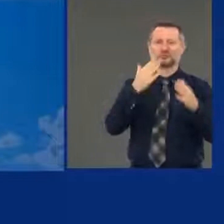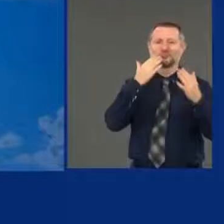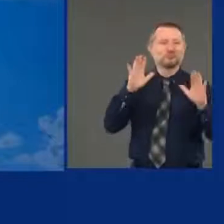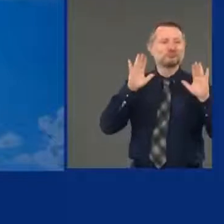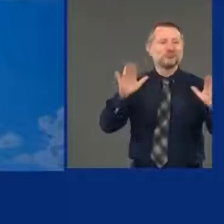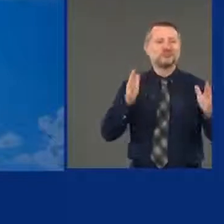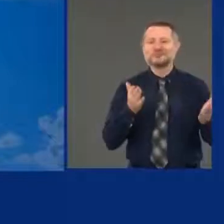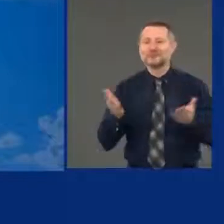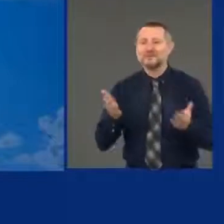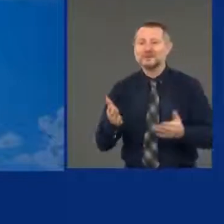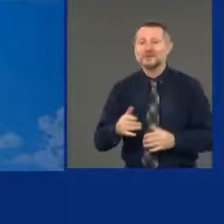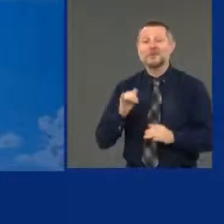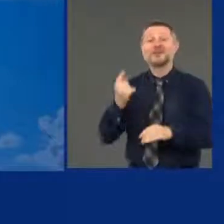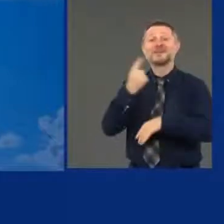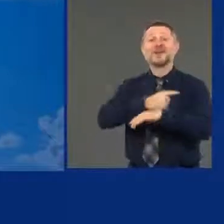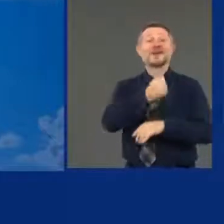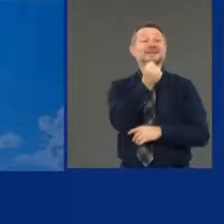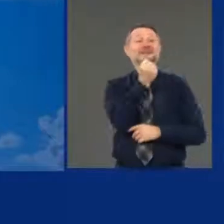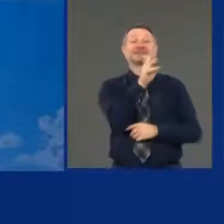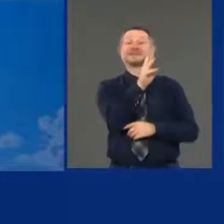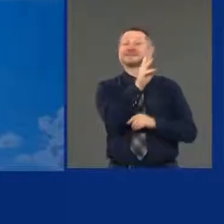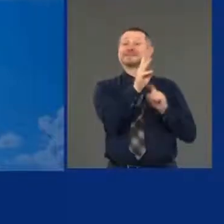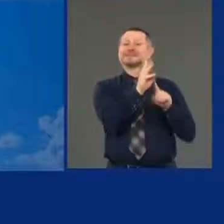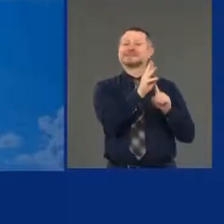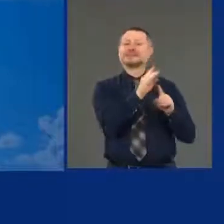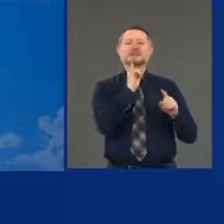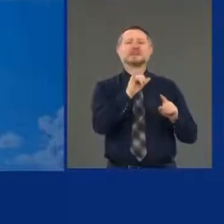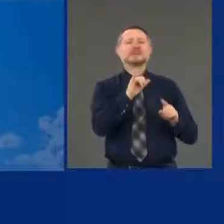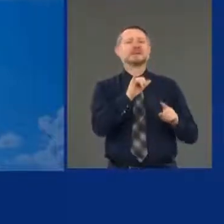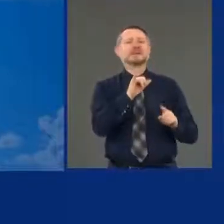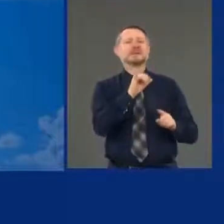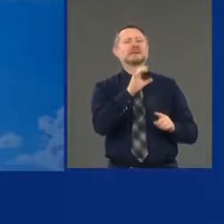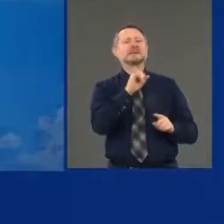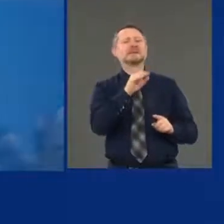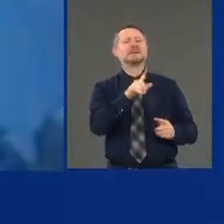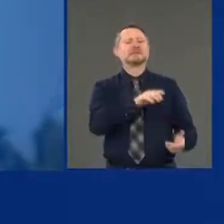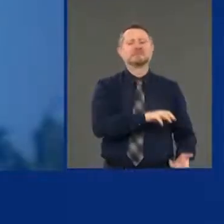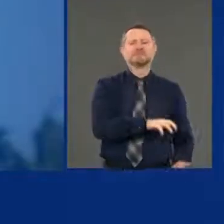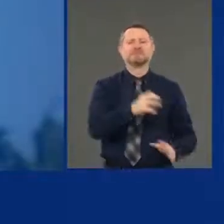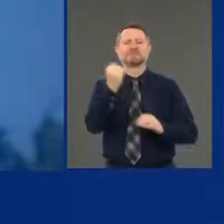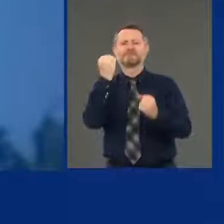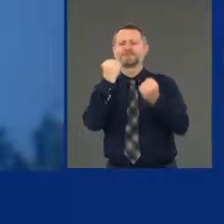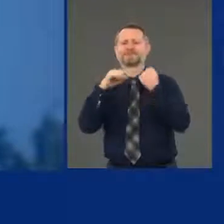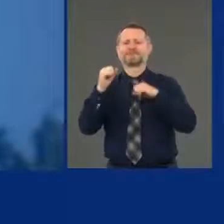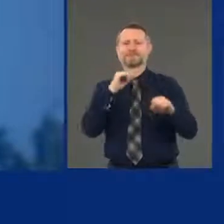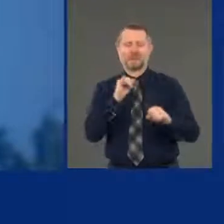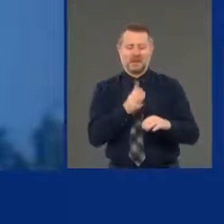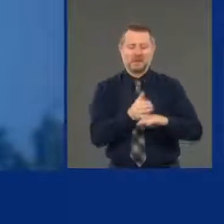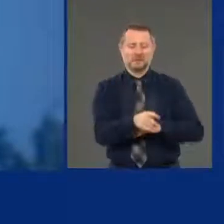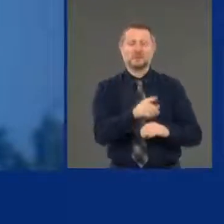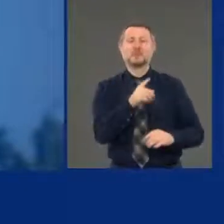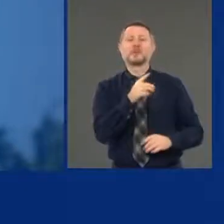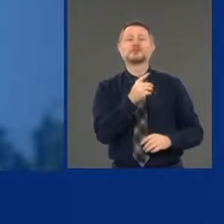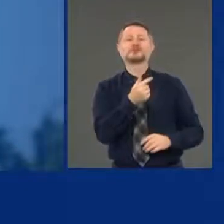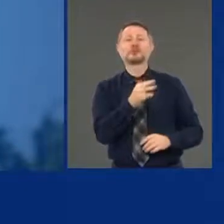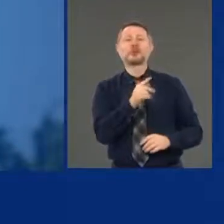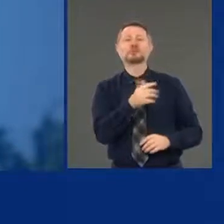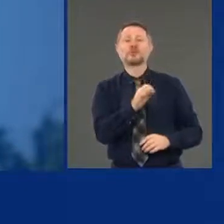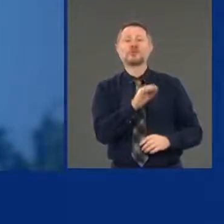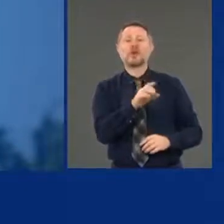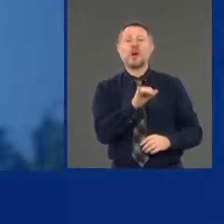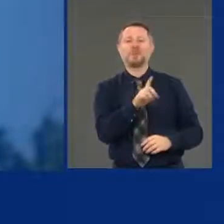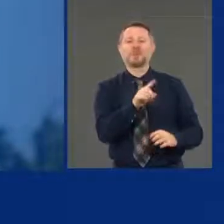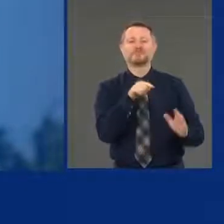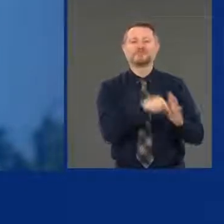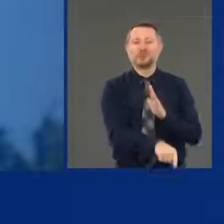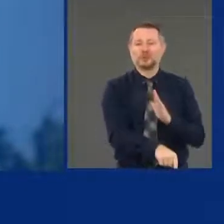after Mr. Floyd's murder. And our thoughts and prayers are with him today. We're dealing with two separate